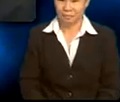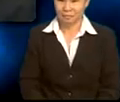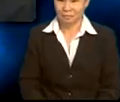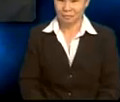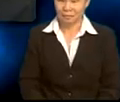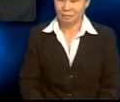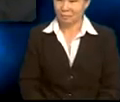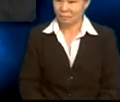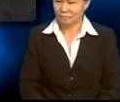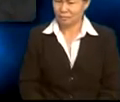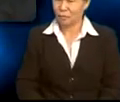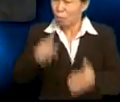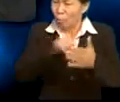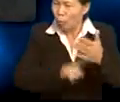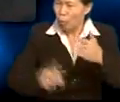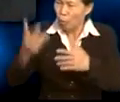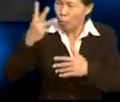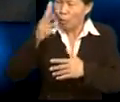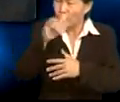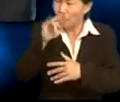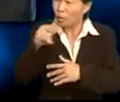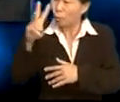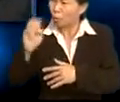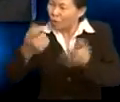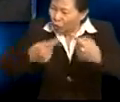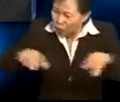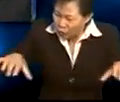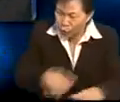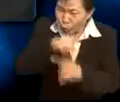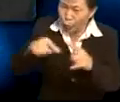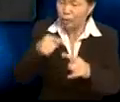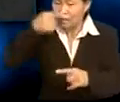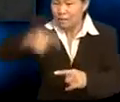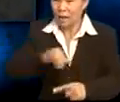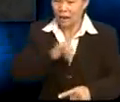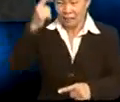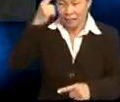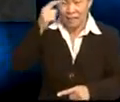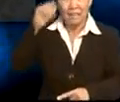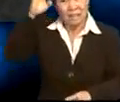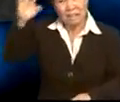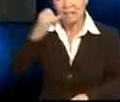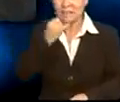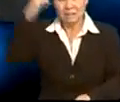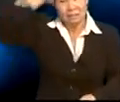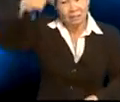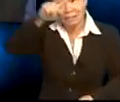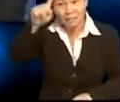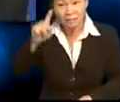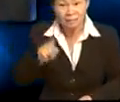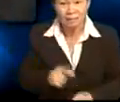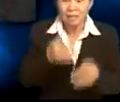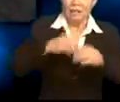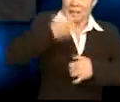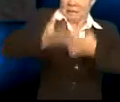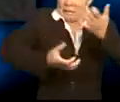So Jason, what was Mingwe trying to do when he said, I think he's crazy? Well, he